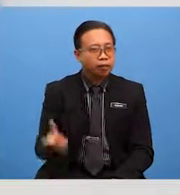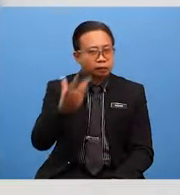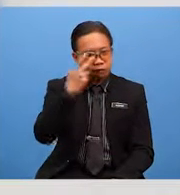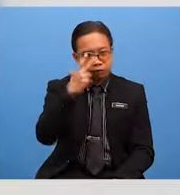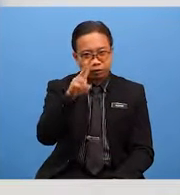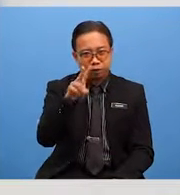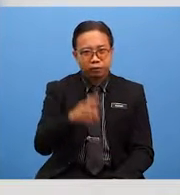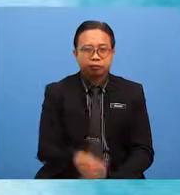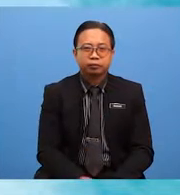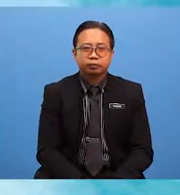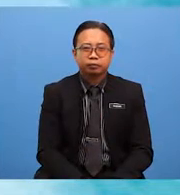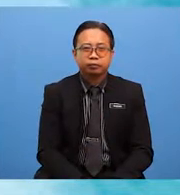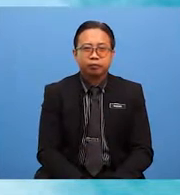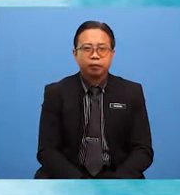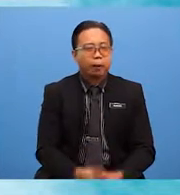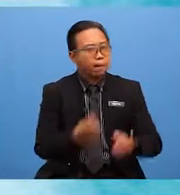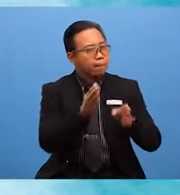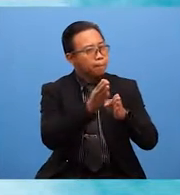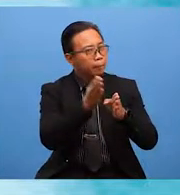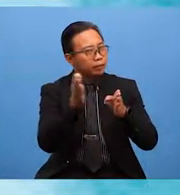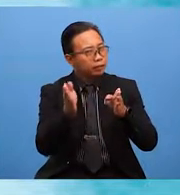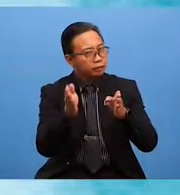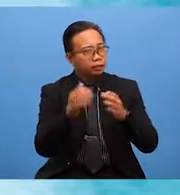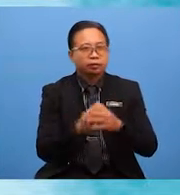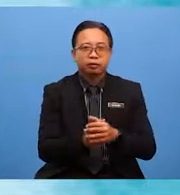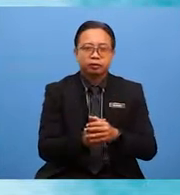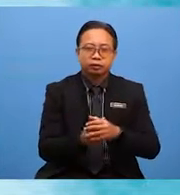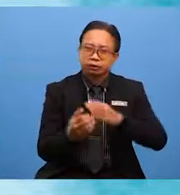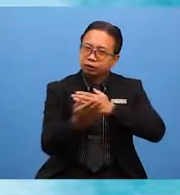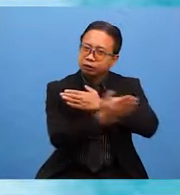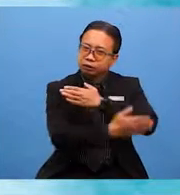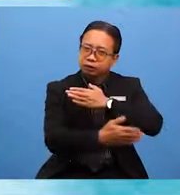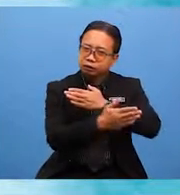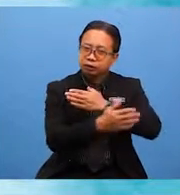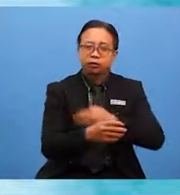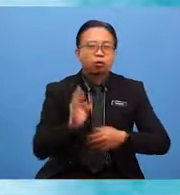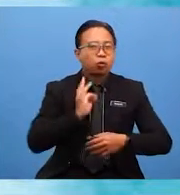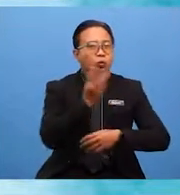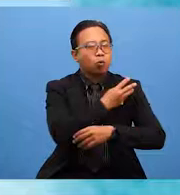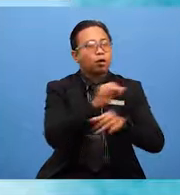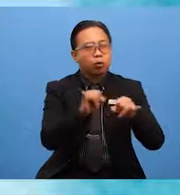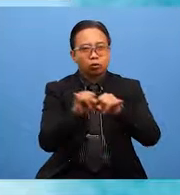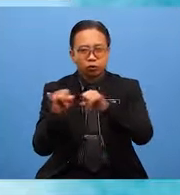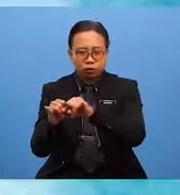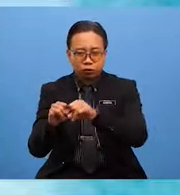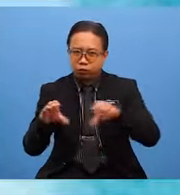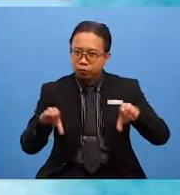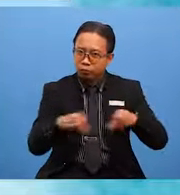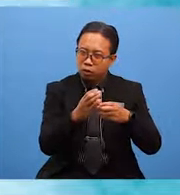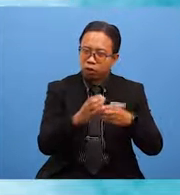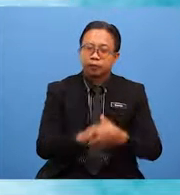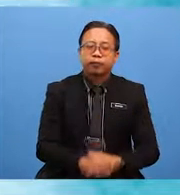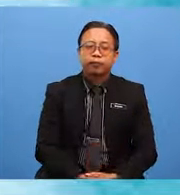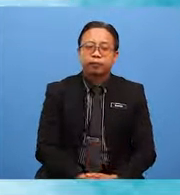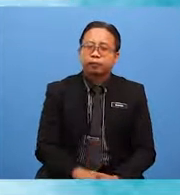Let's see. Besides taking part in state-level competition, we also organise five